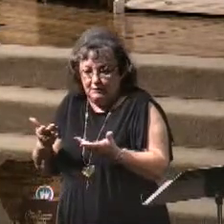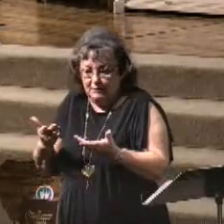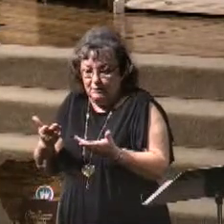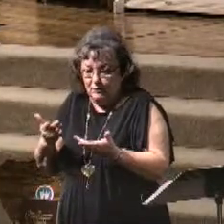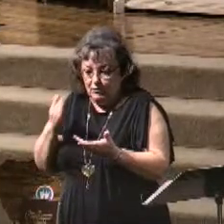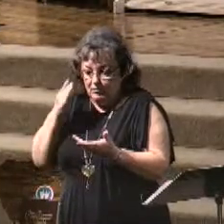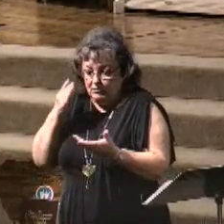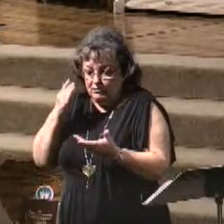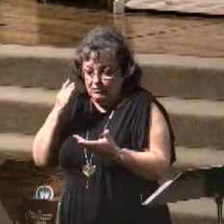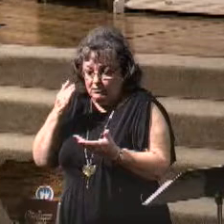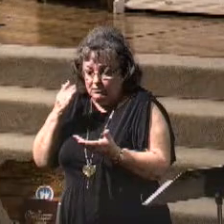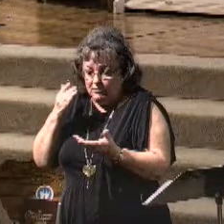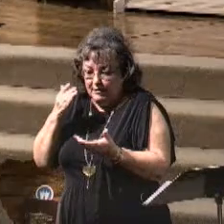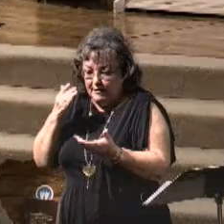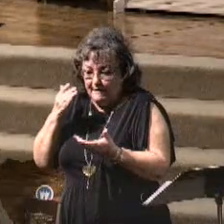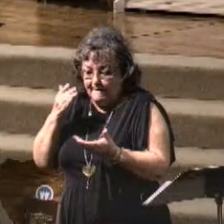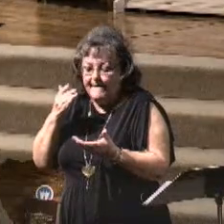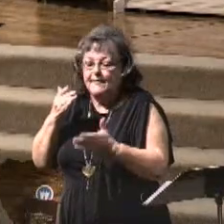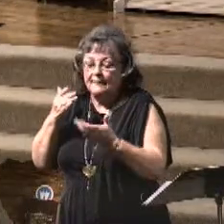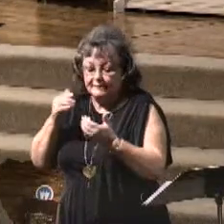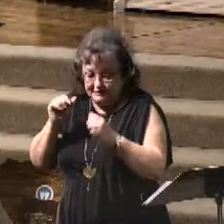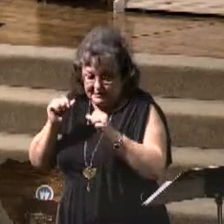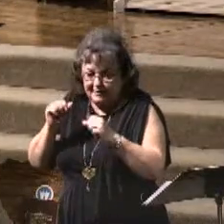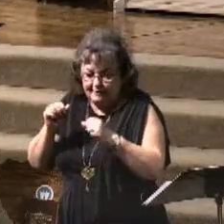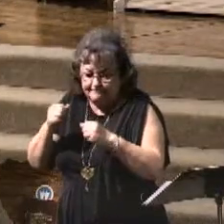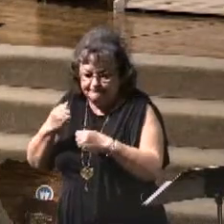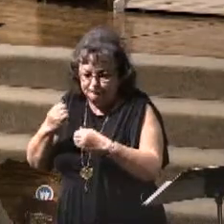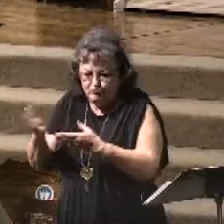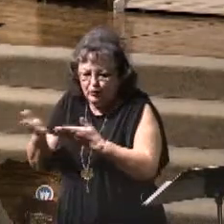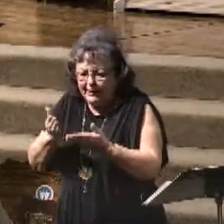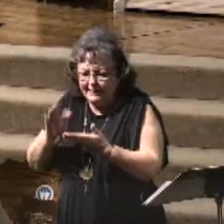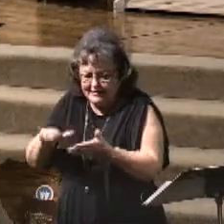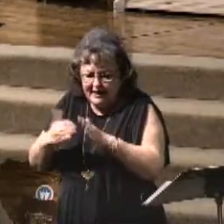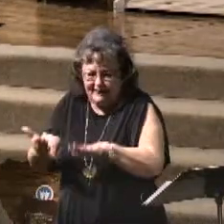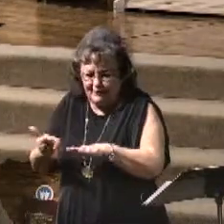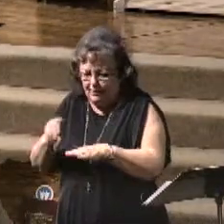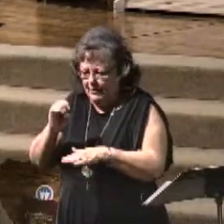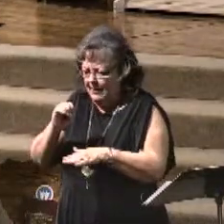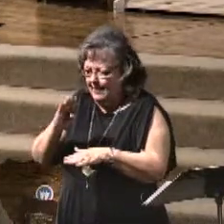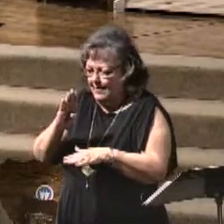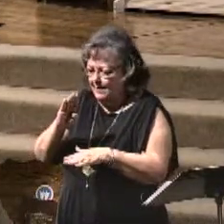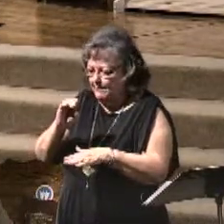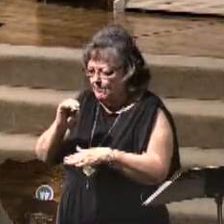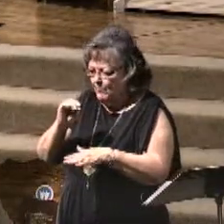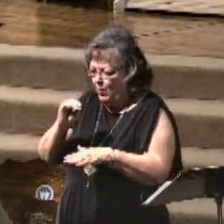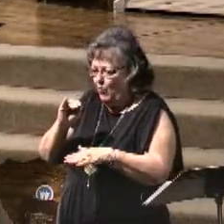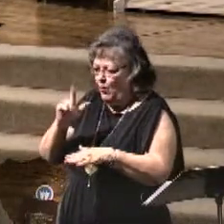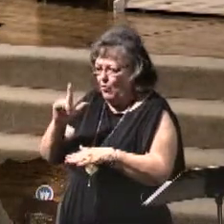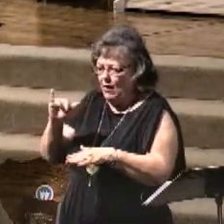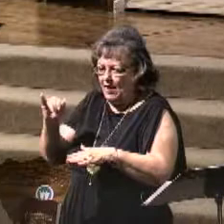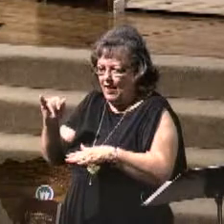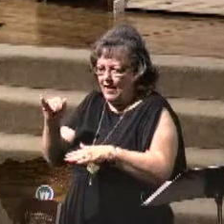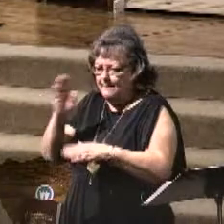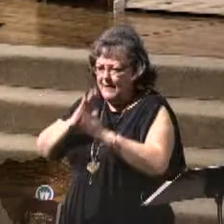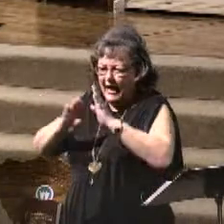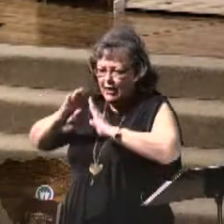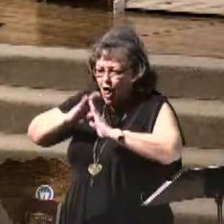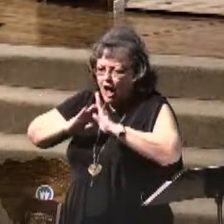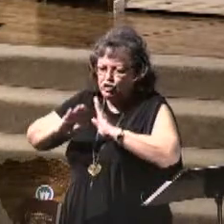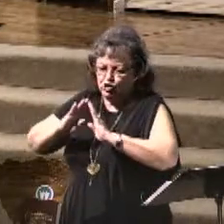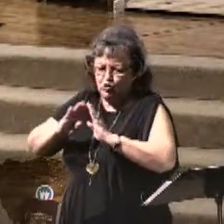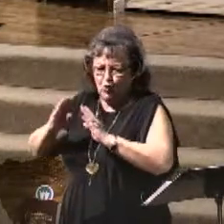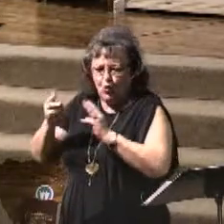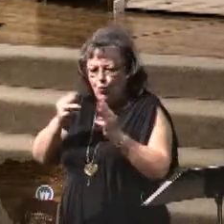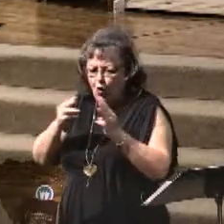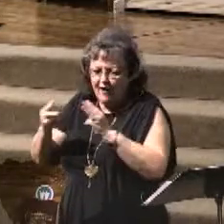Ebola, all kinds of viruses and biological warfare and all these kinds of things that,